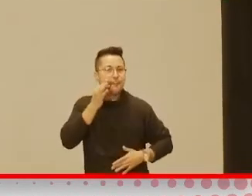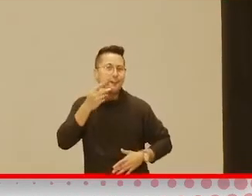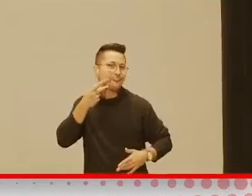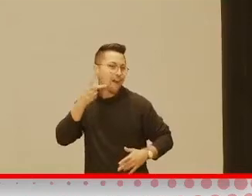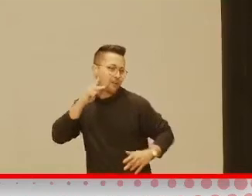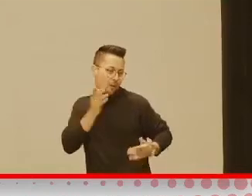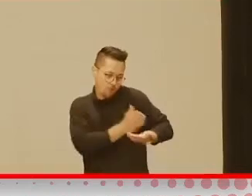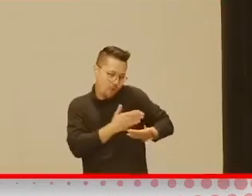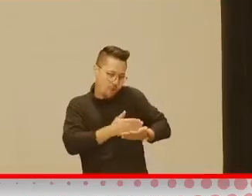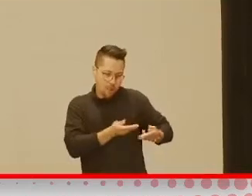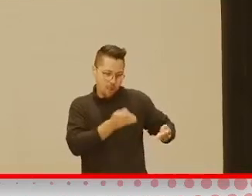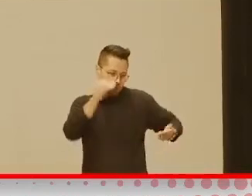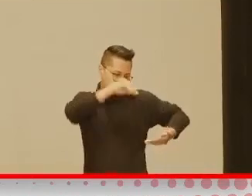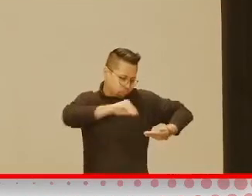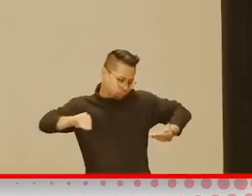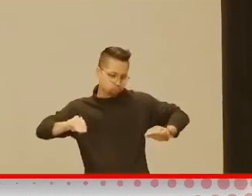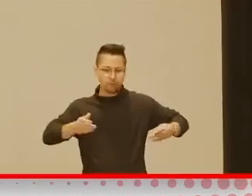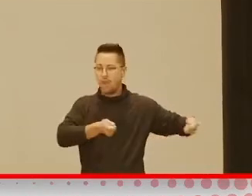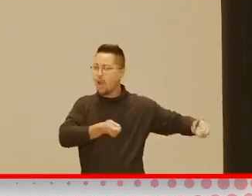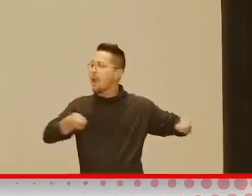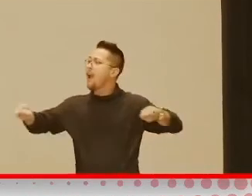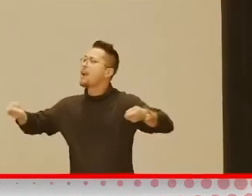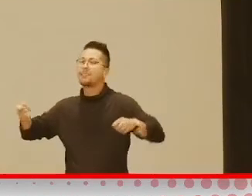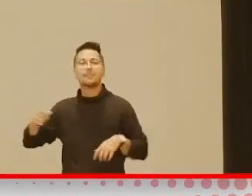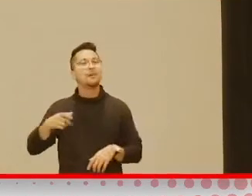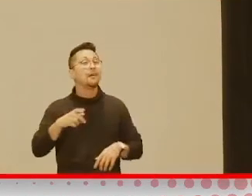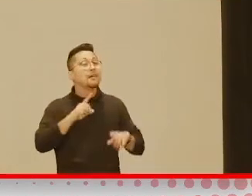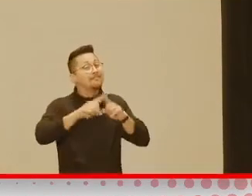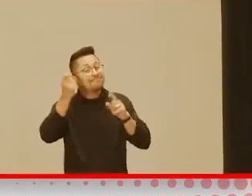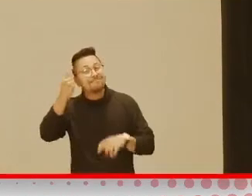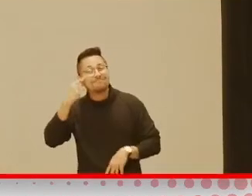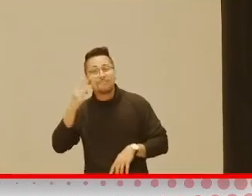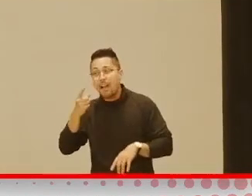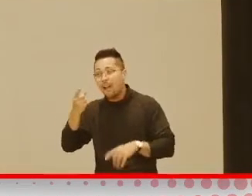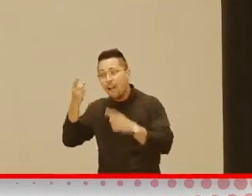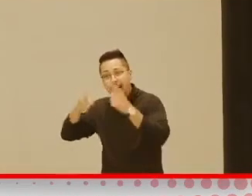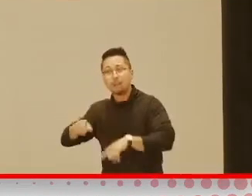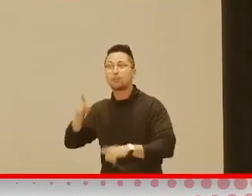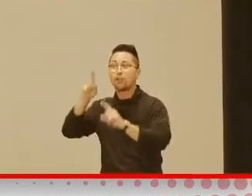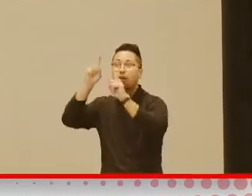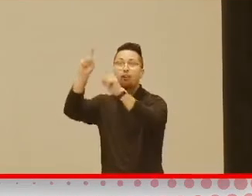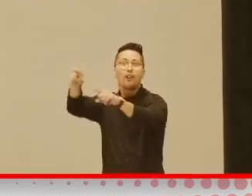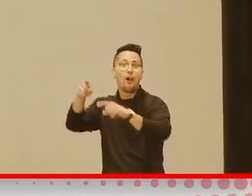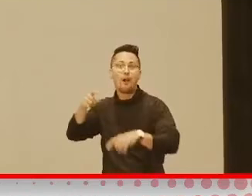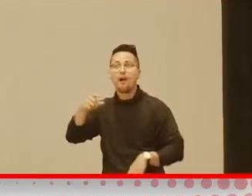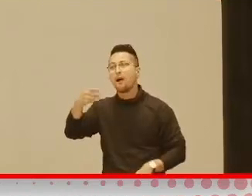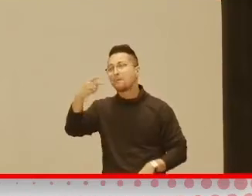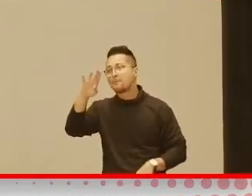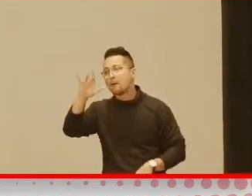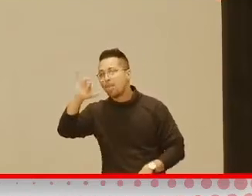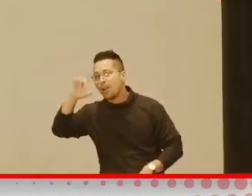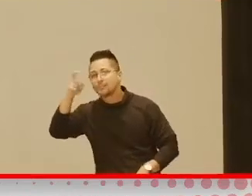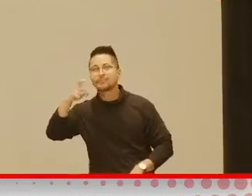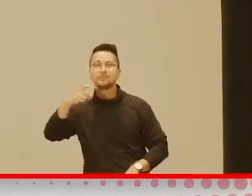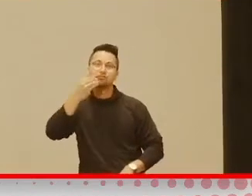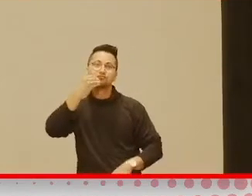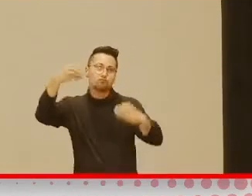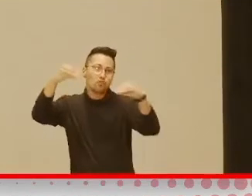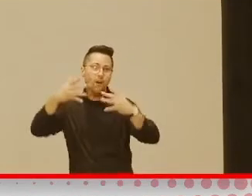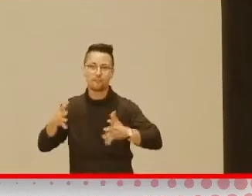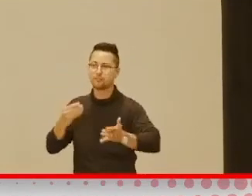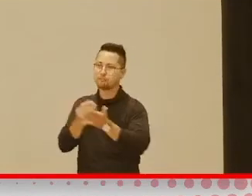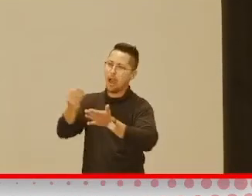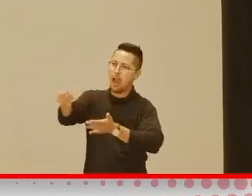And then every time you go to a party, you go to Publix or Walmart and you buy one of those ones, it's already cut up because it's easier, right? So here's